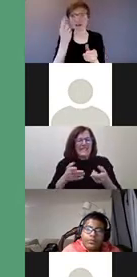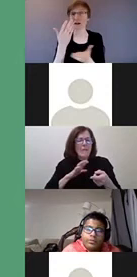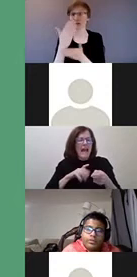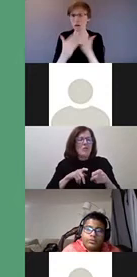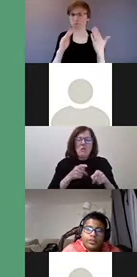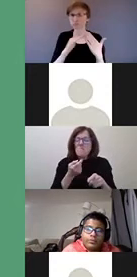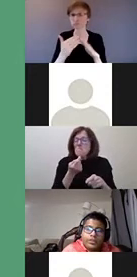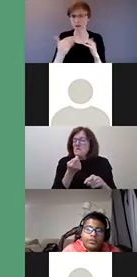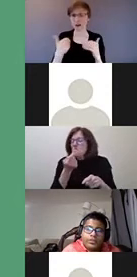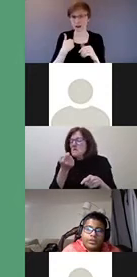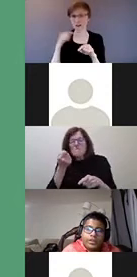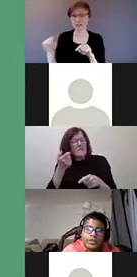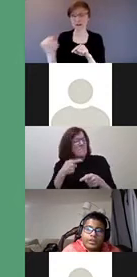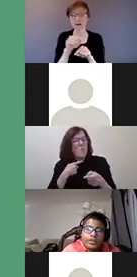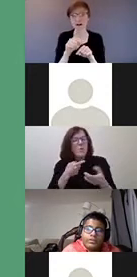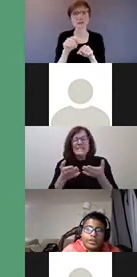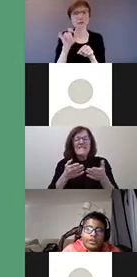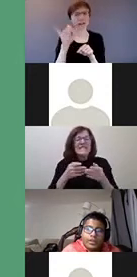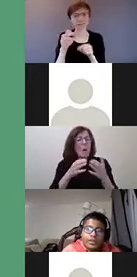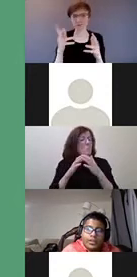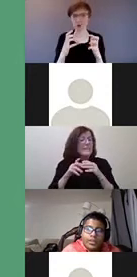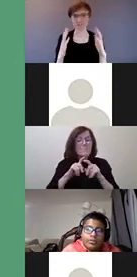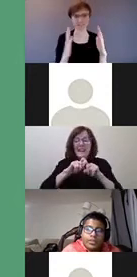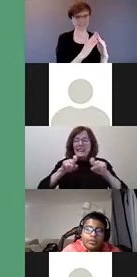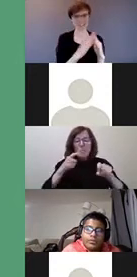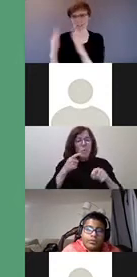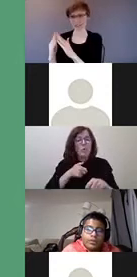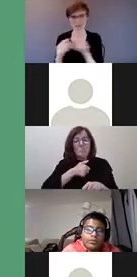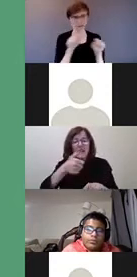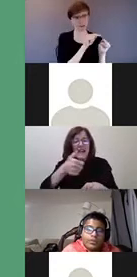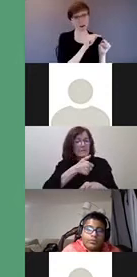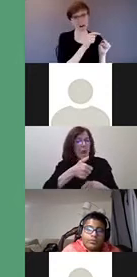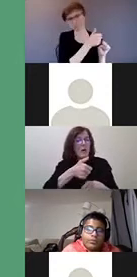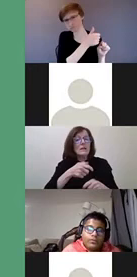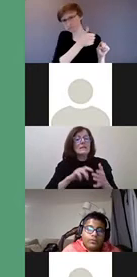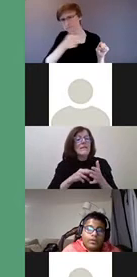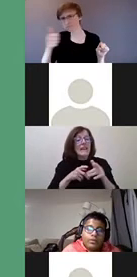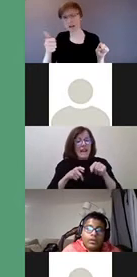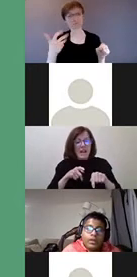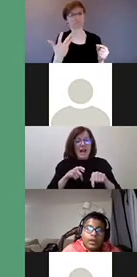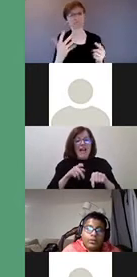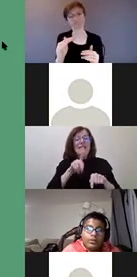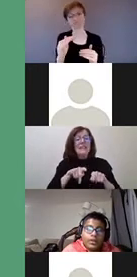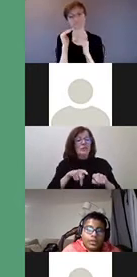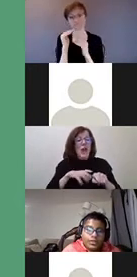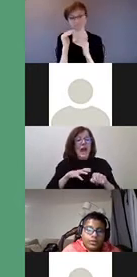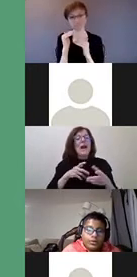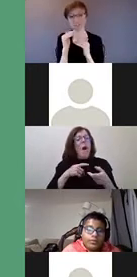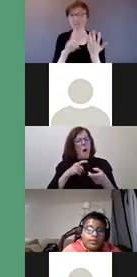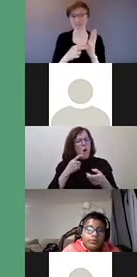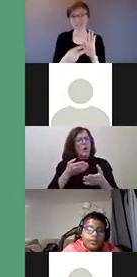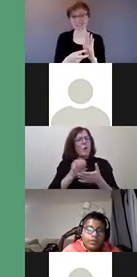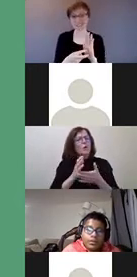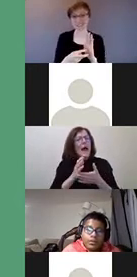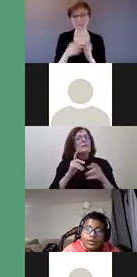for inter-municipal transportation. This restricts disabled individuals' freedom of movement, a fundamental freedom regarding the Canadian Charter